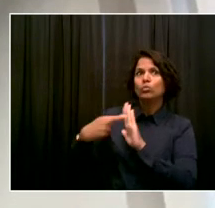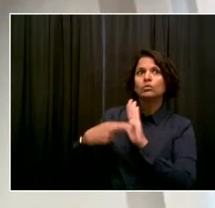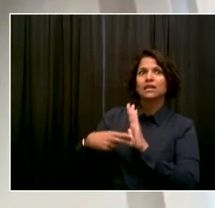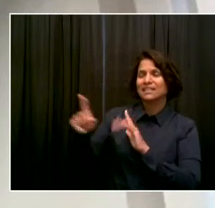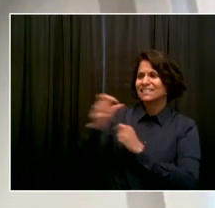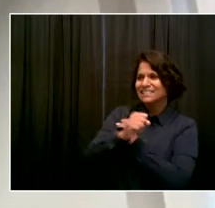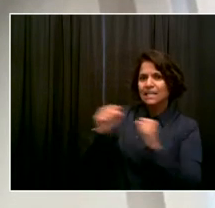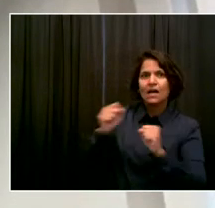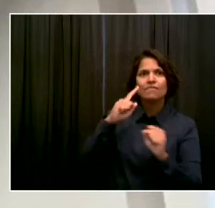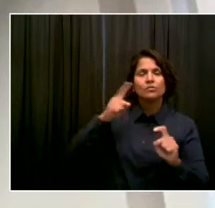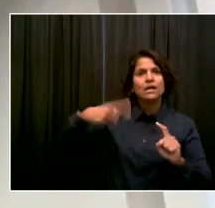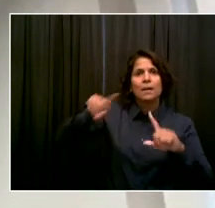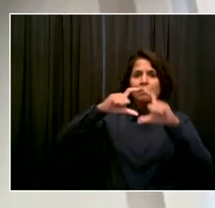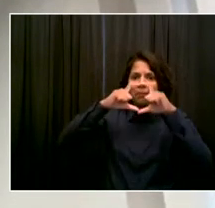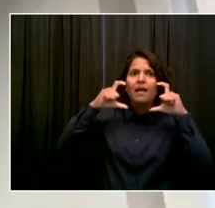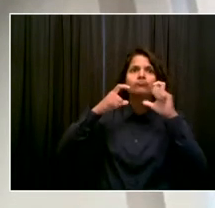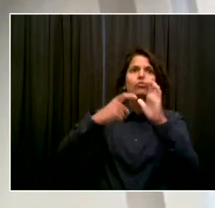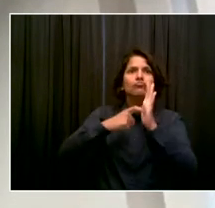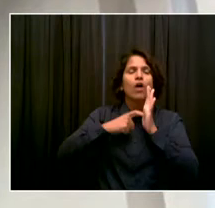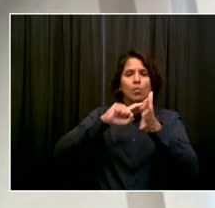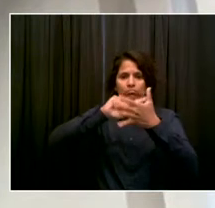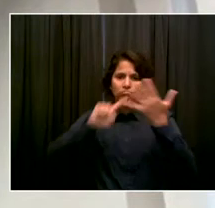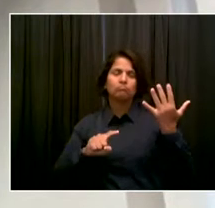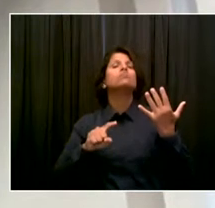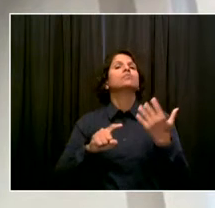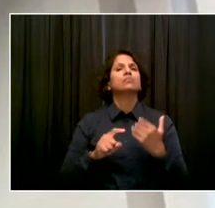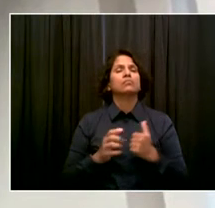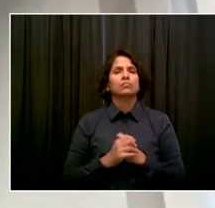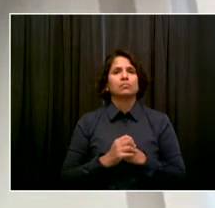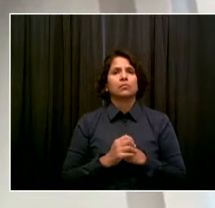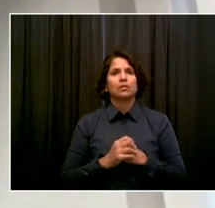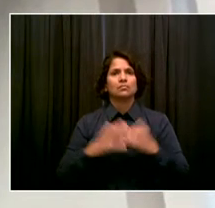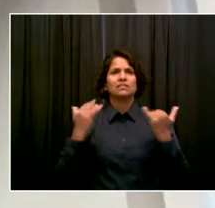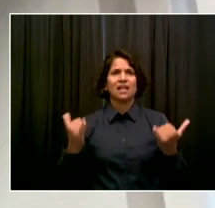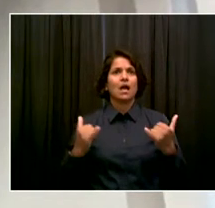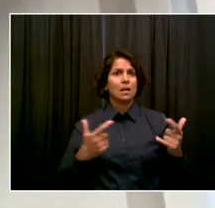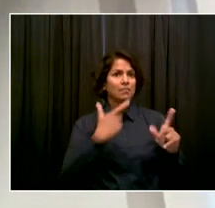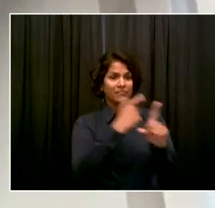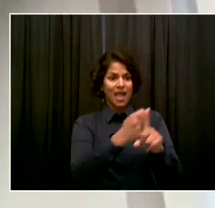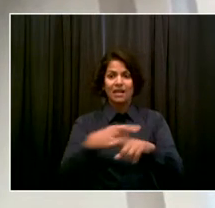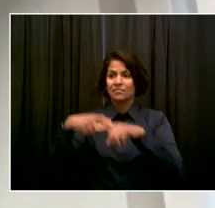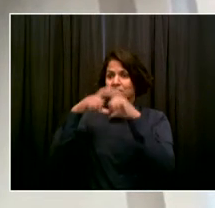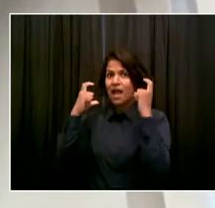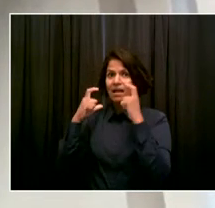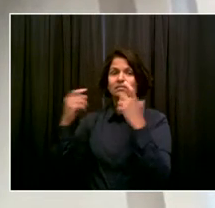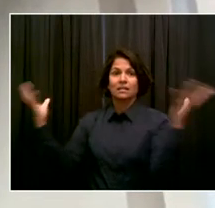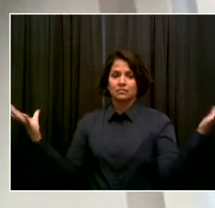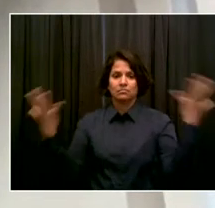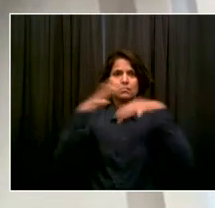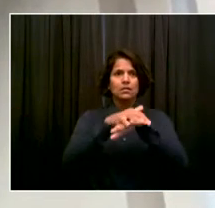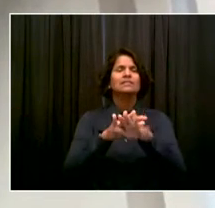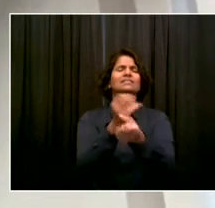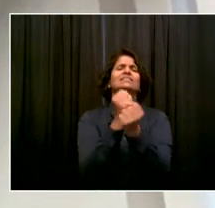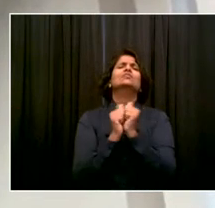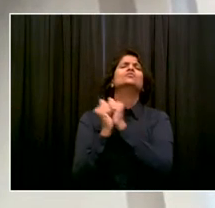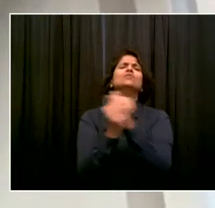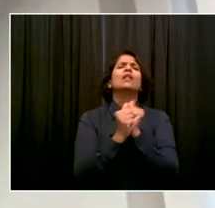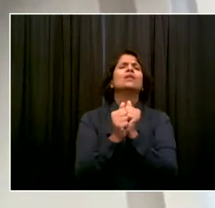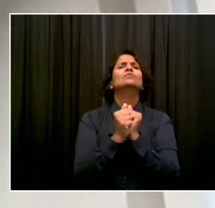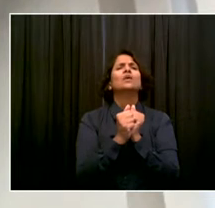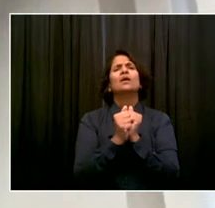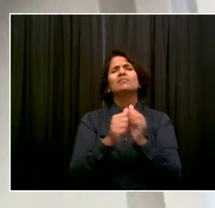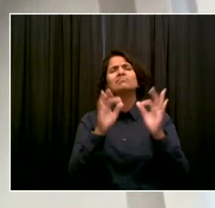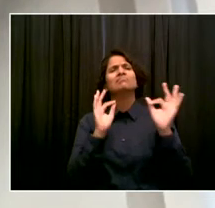% perfect, so you layer them together. So that includes the continuing use of masks and the extensive improvements in indoor ventilation